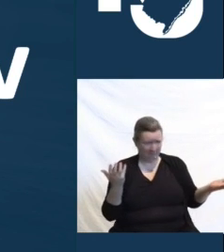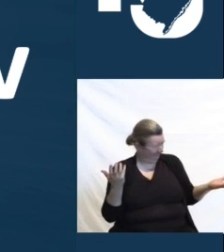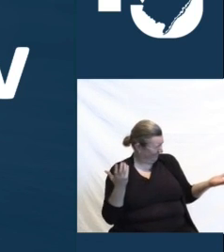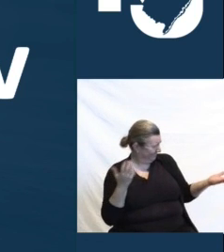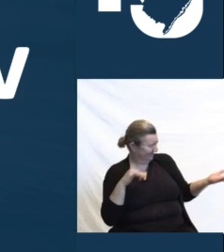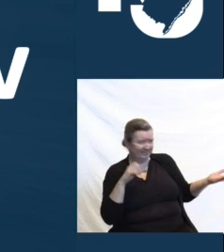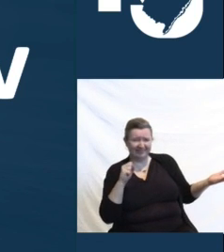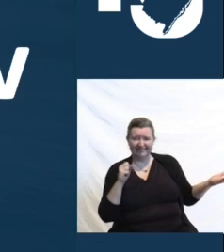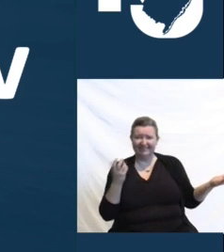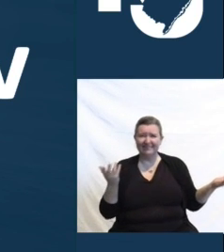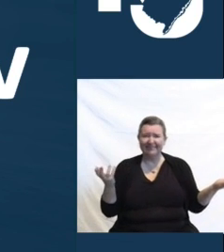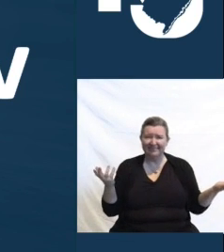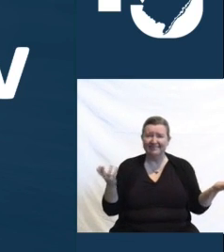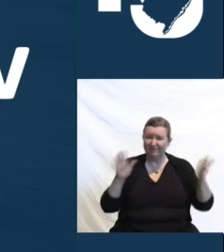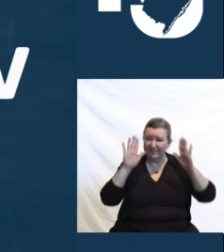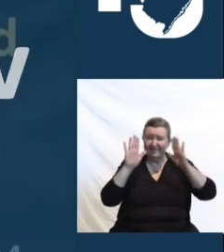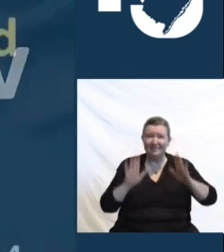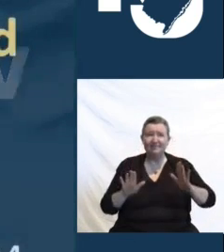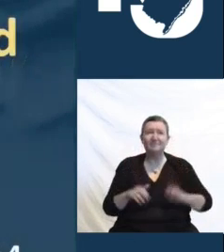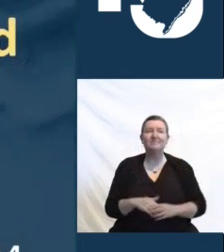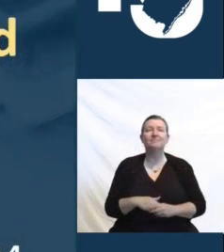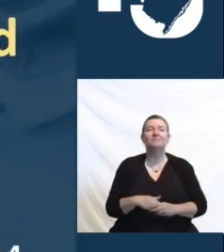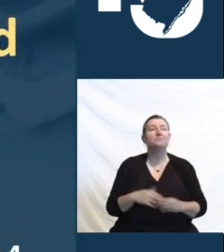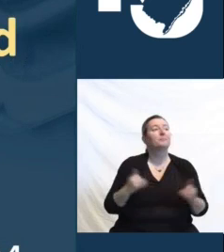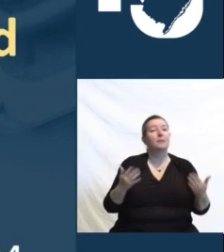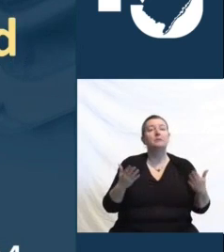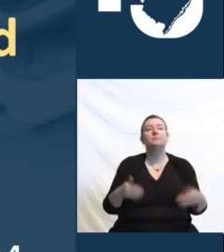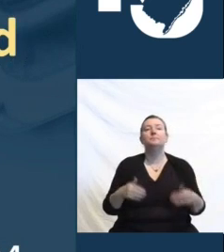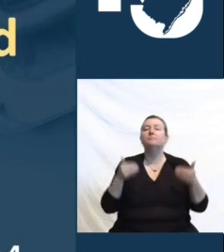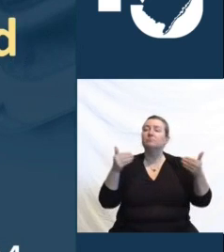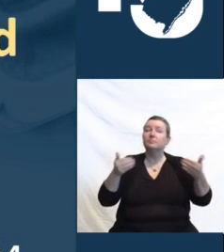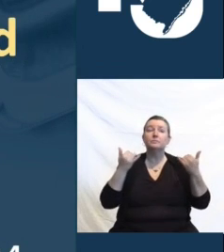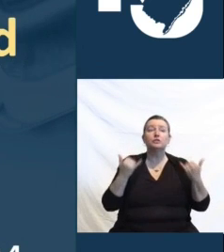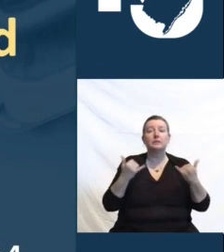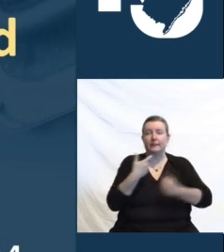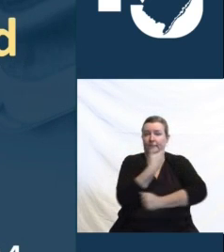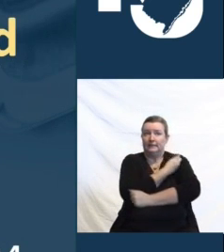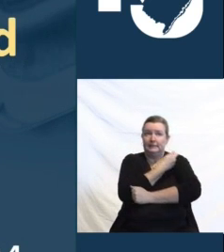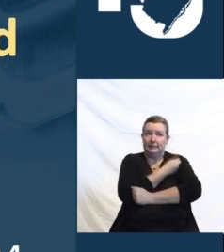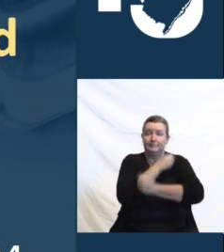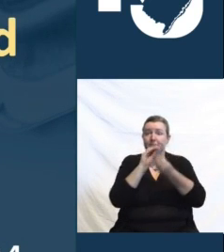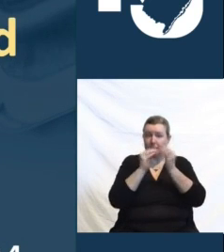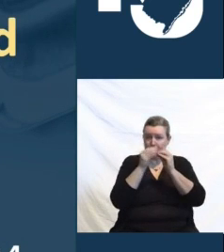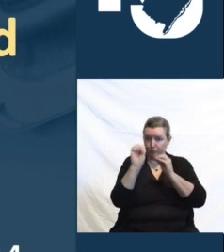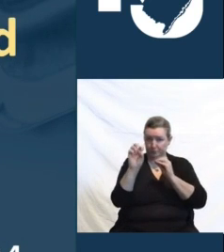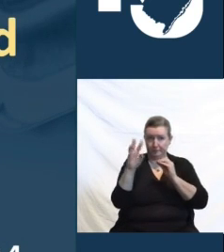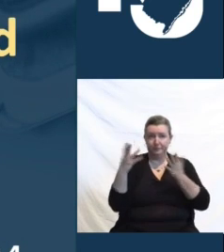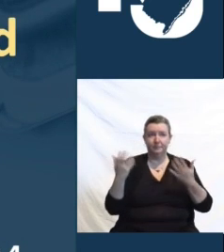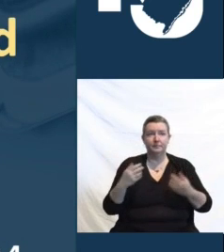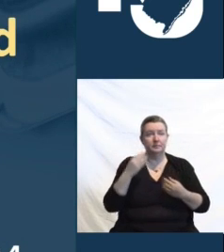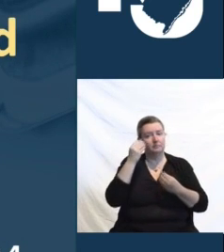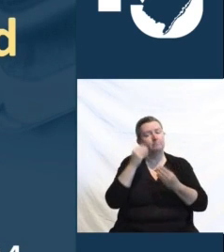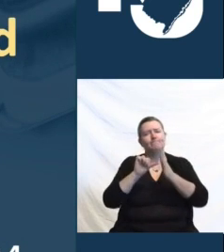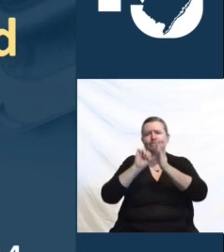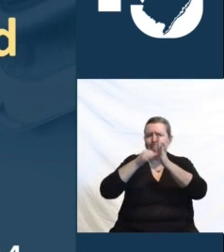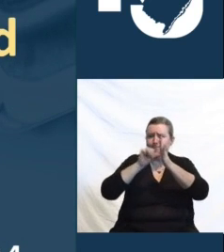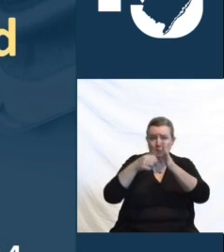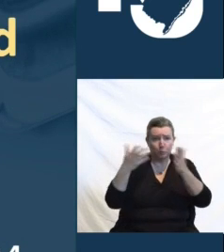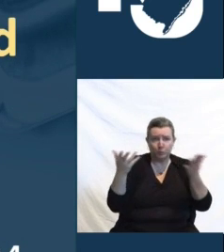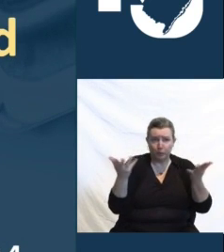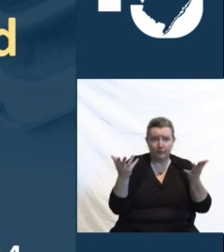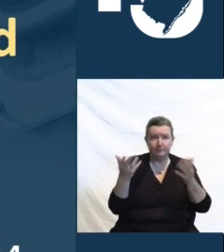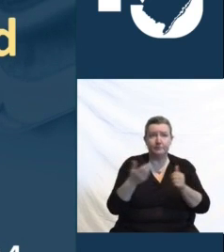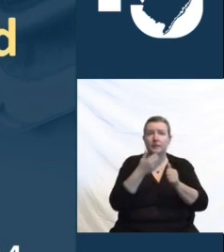Taylor. So as we start today with the latest vaccination numbers, I want to emphasize that everybody over the age of